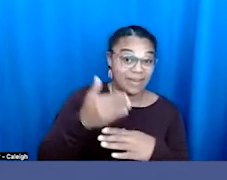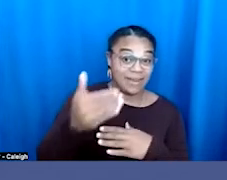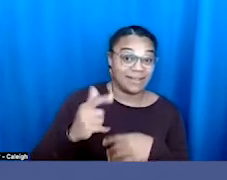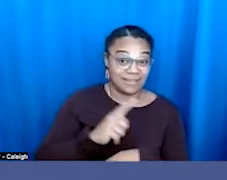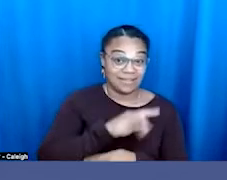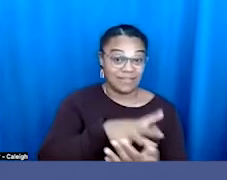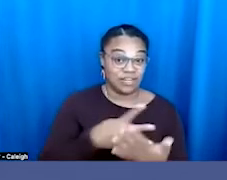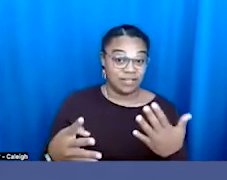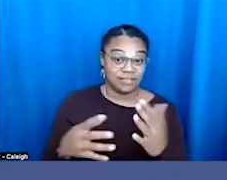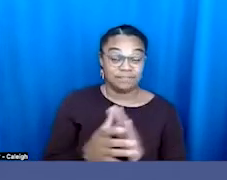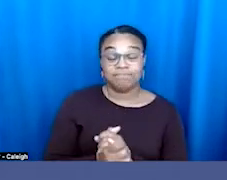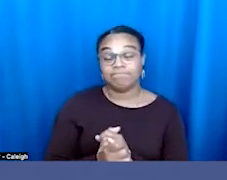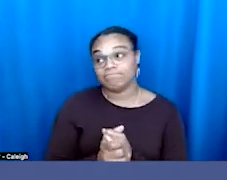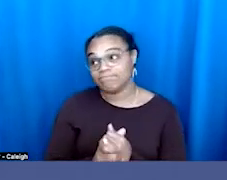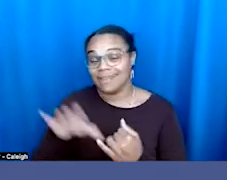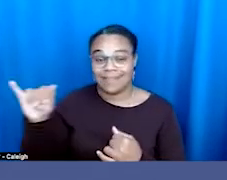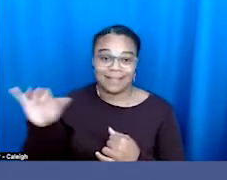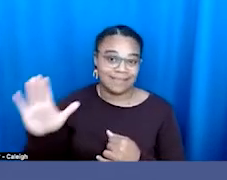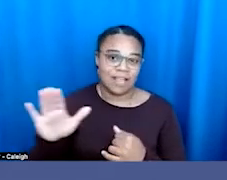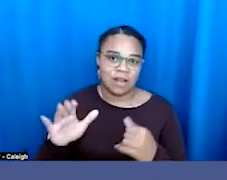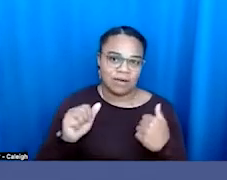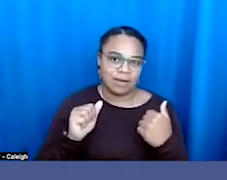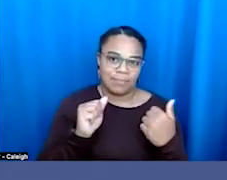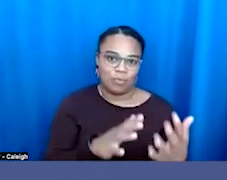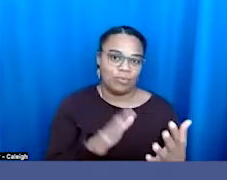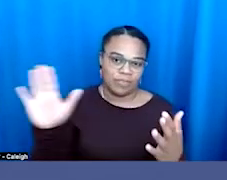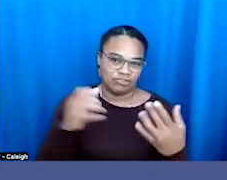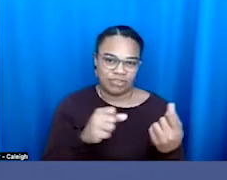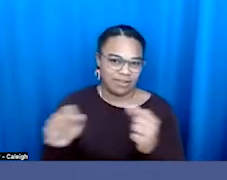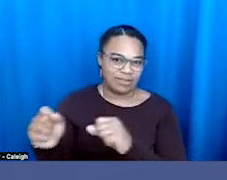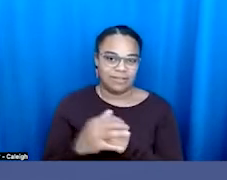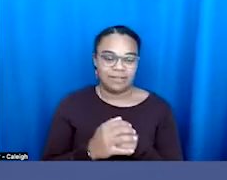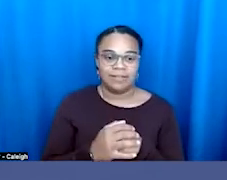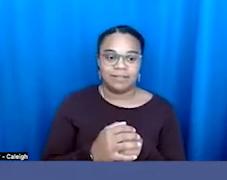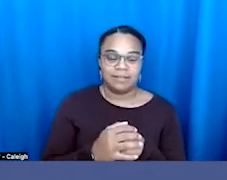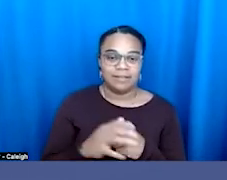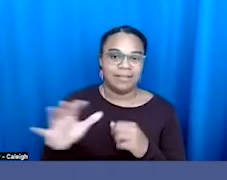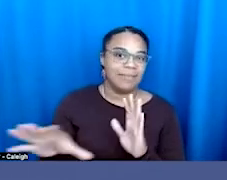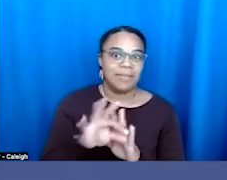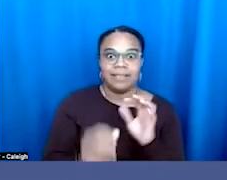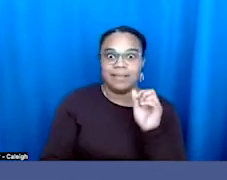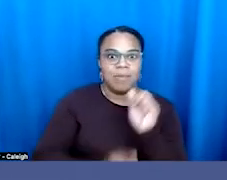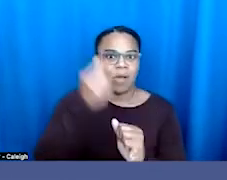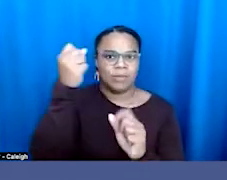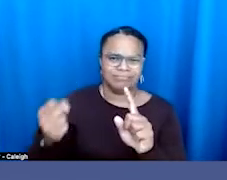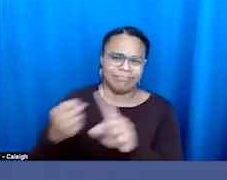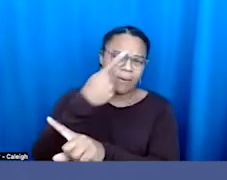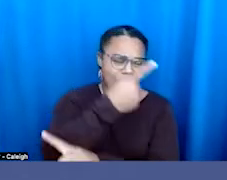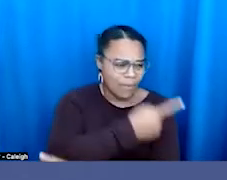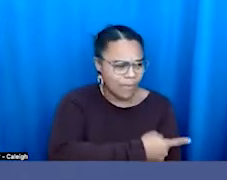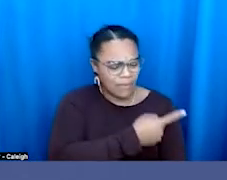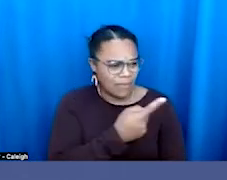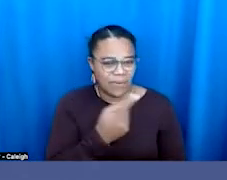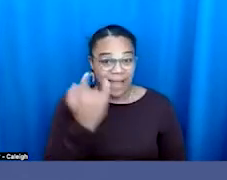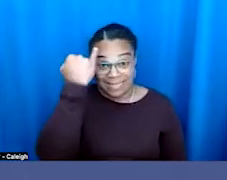This is a tactic, right? It is you take the most far-fetched thing and you